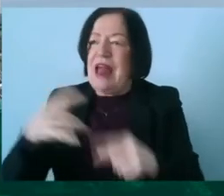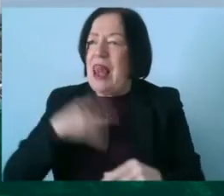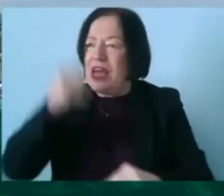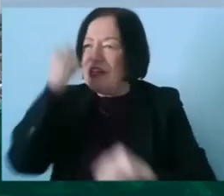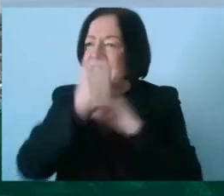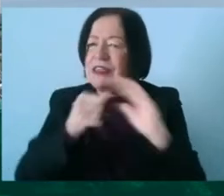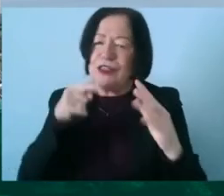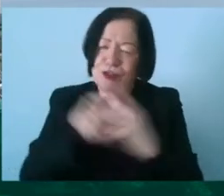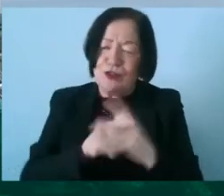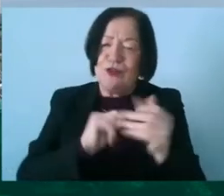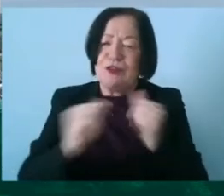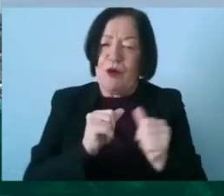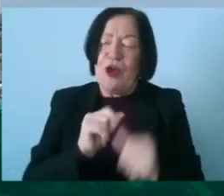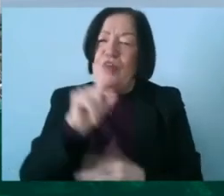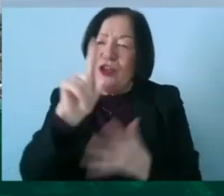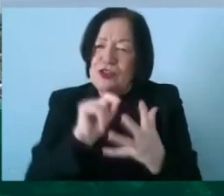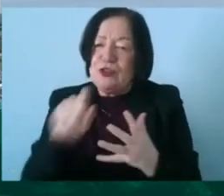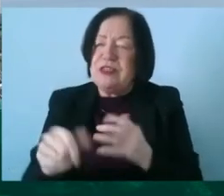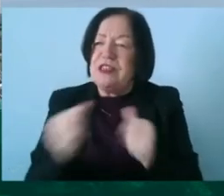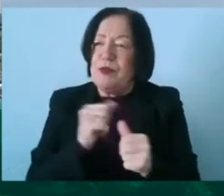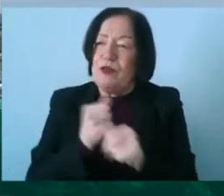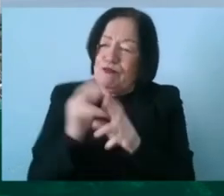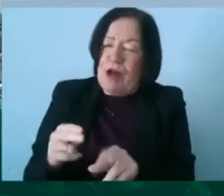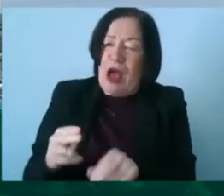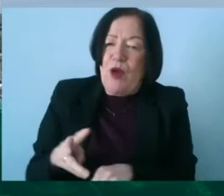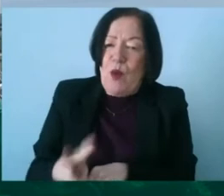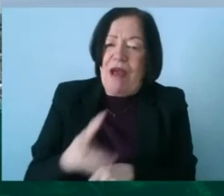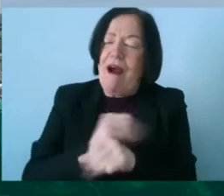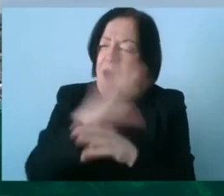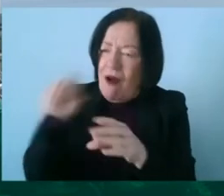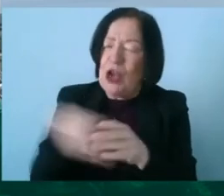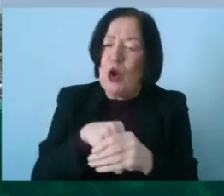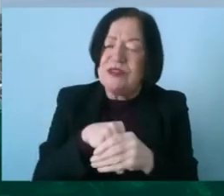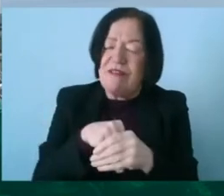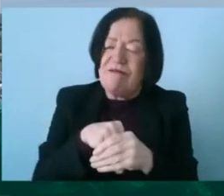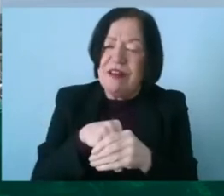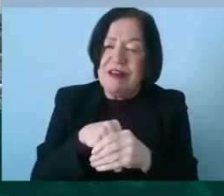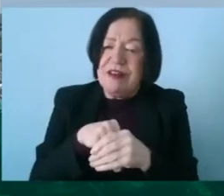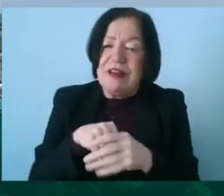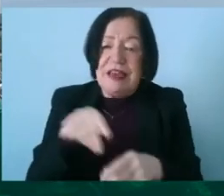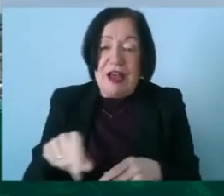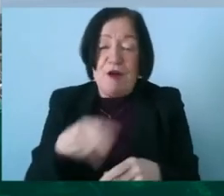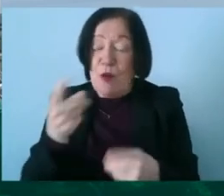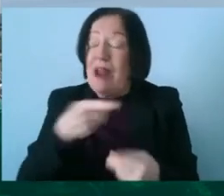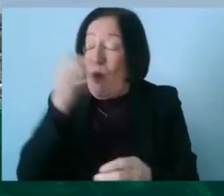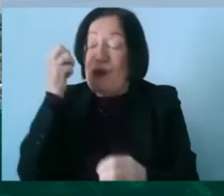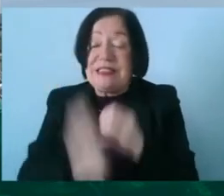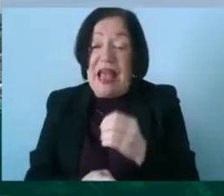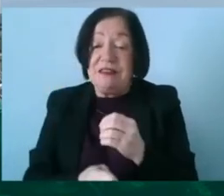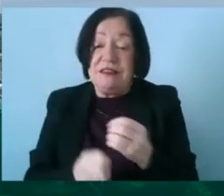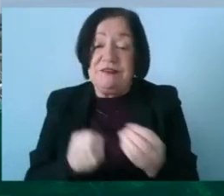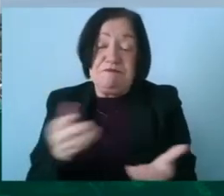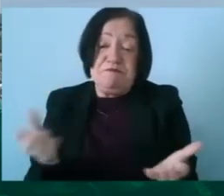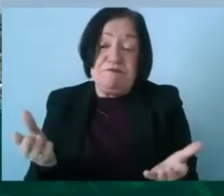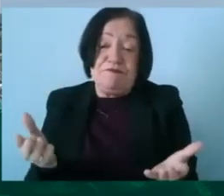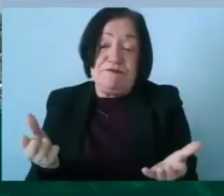and choosing that sport in the proper way that can be inclusive at all times but look it is always going to end up that it is going to be